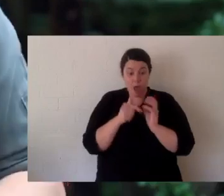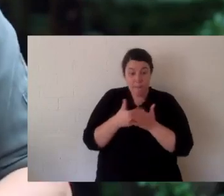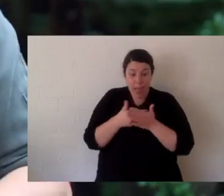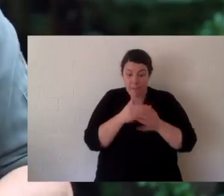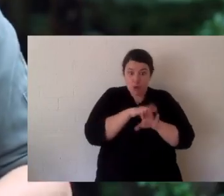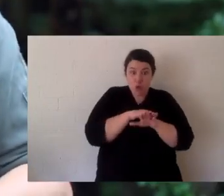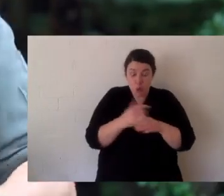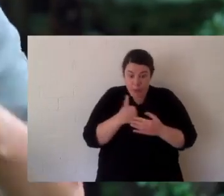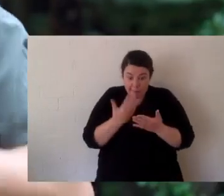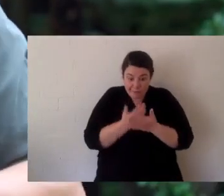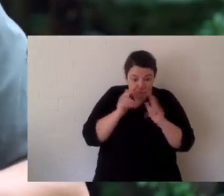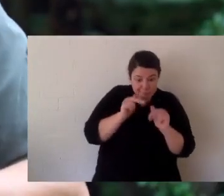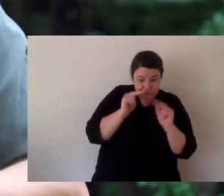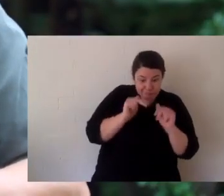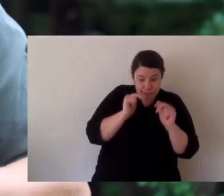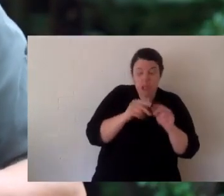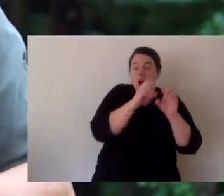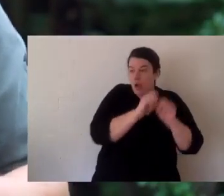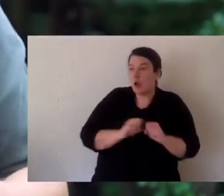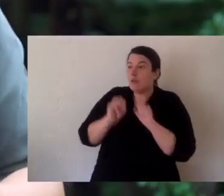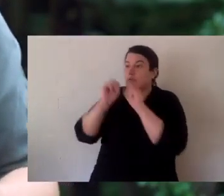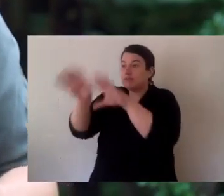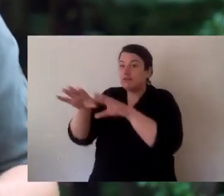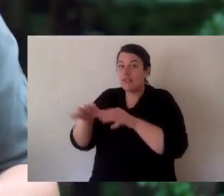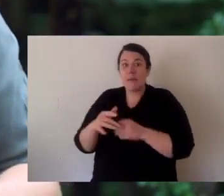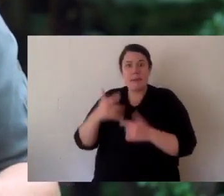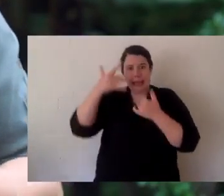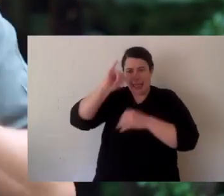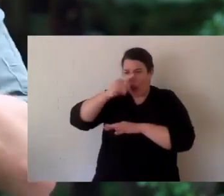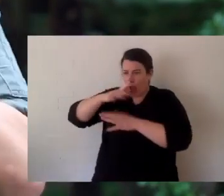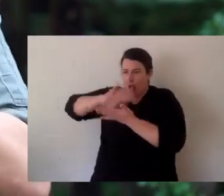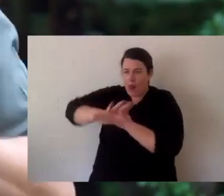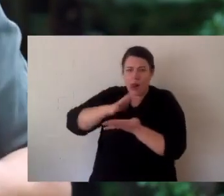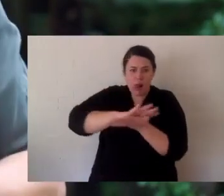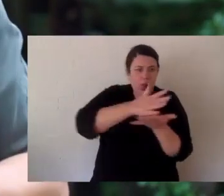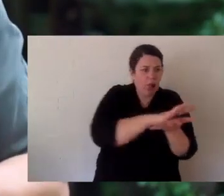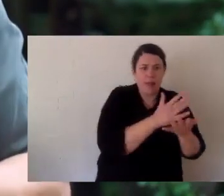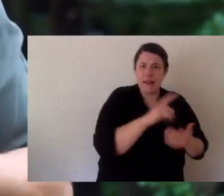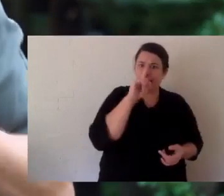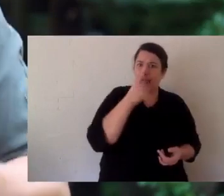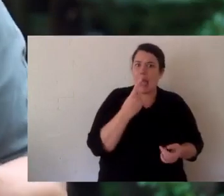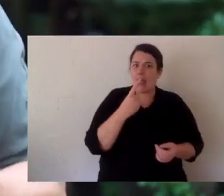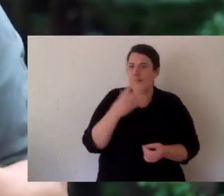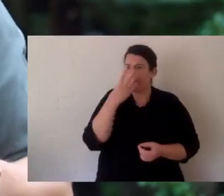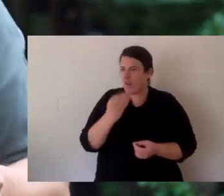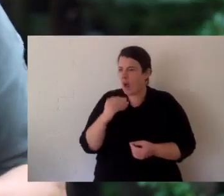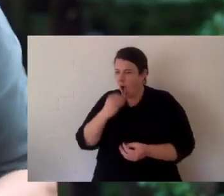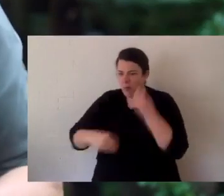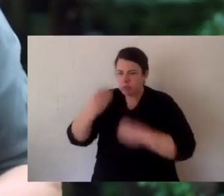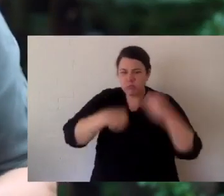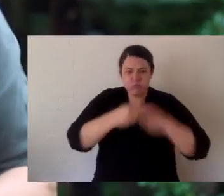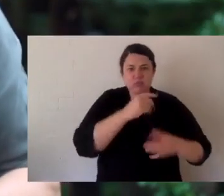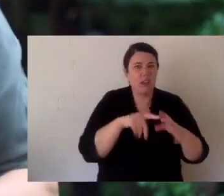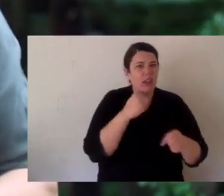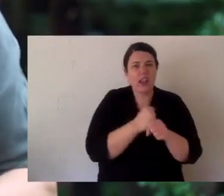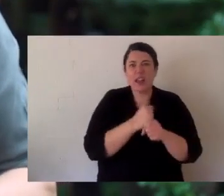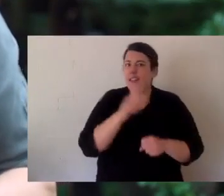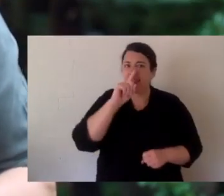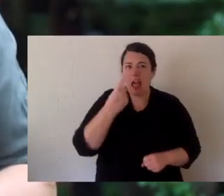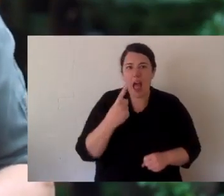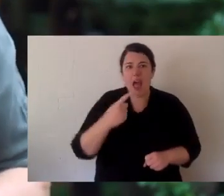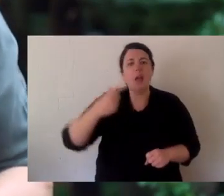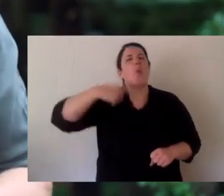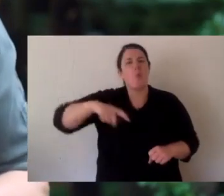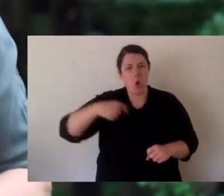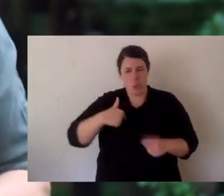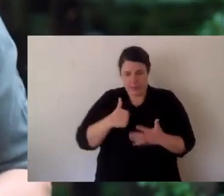if we can breed them and hatch the eggs and save those little ones, tiny little turtles, you think the cow can't trample the eggs